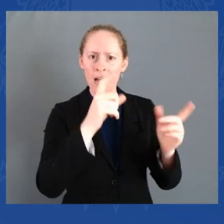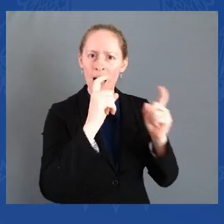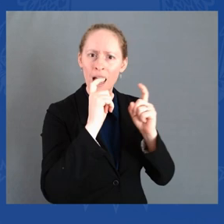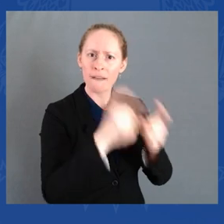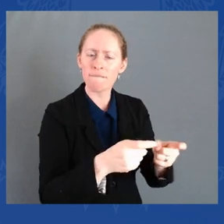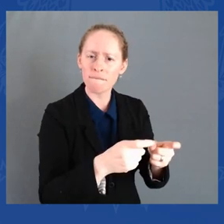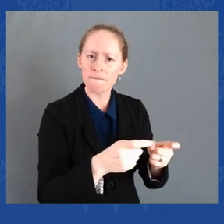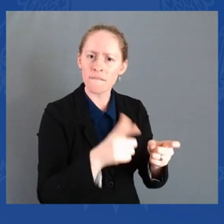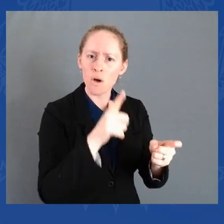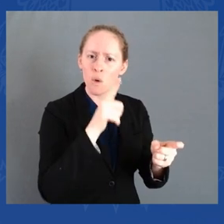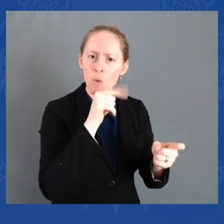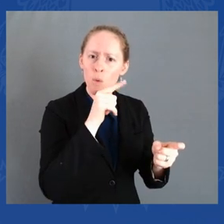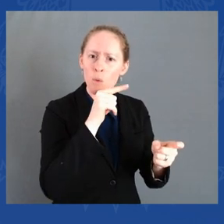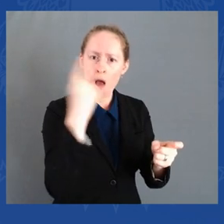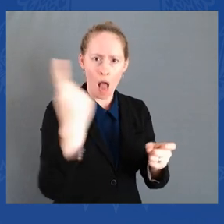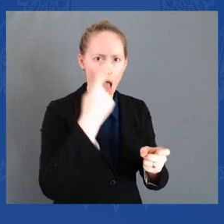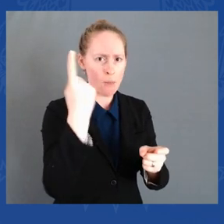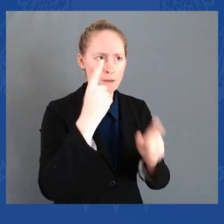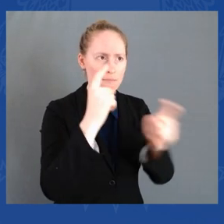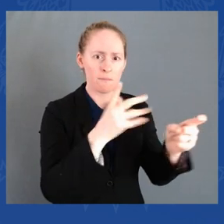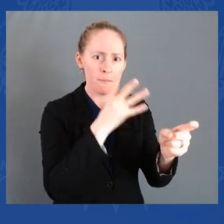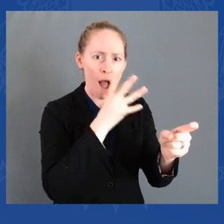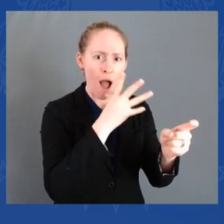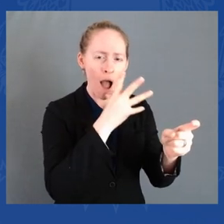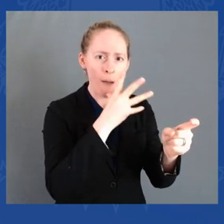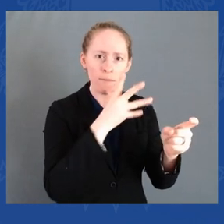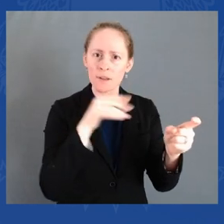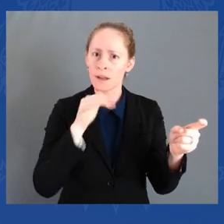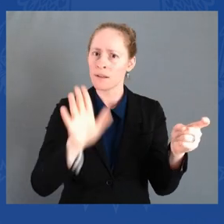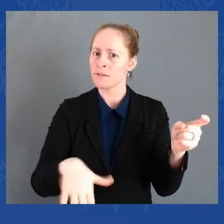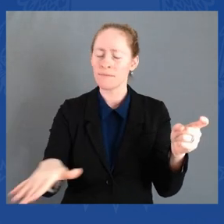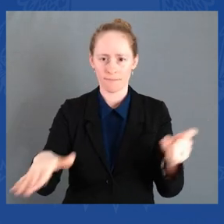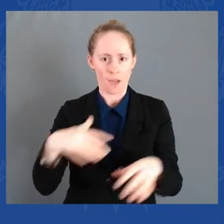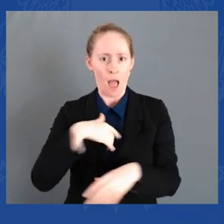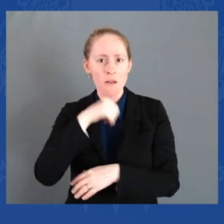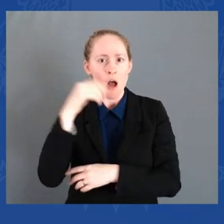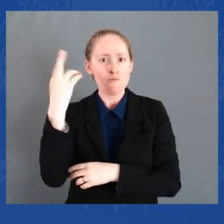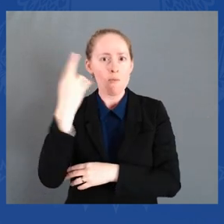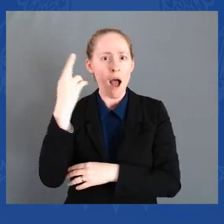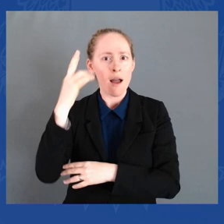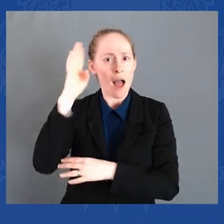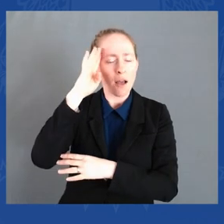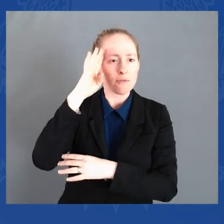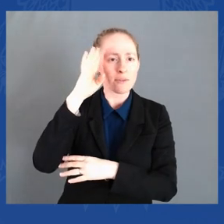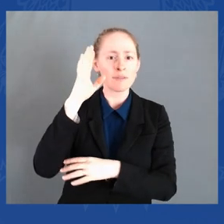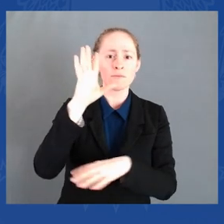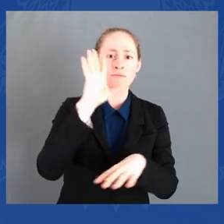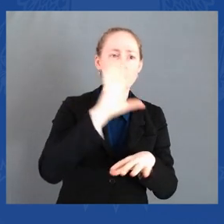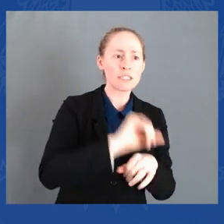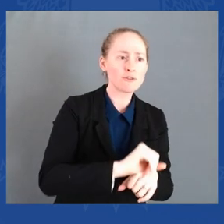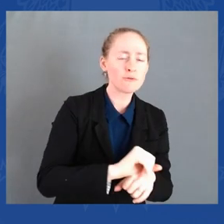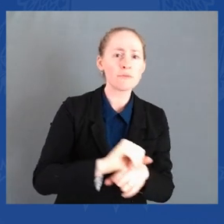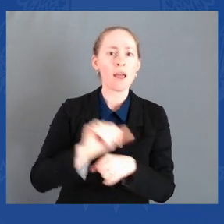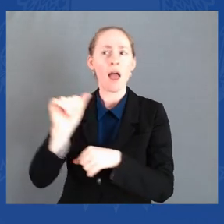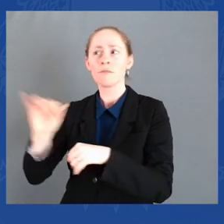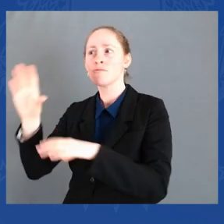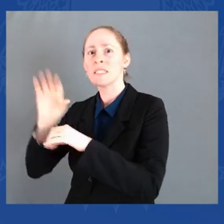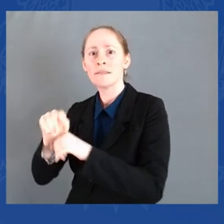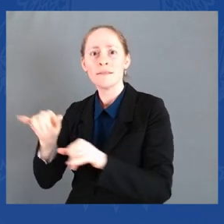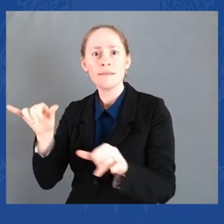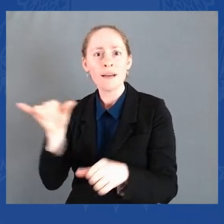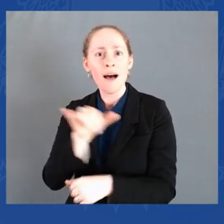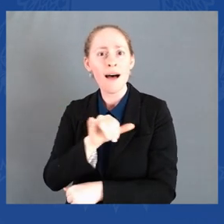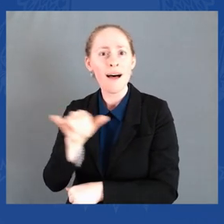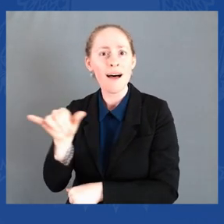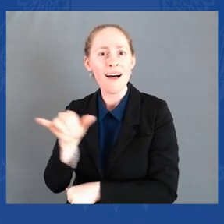at least in my house. And speaking of friends, the late Norm